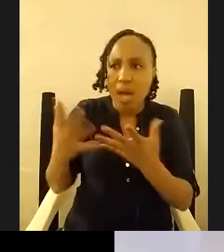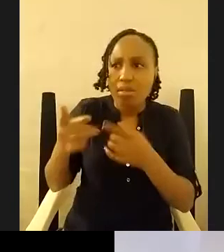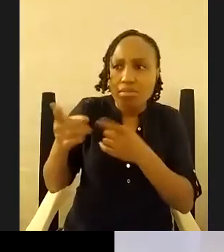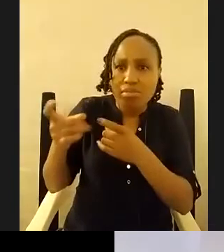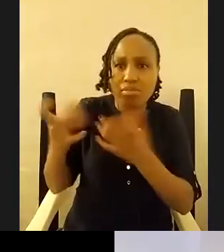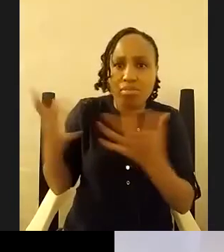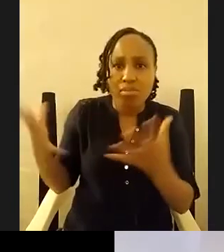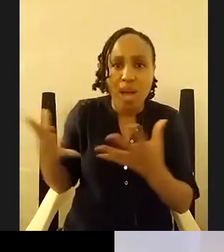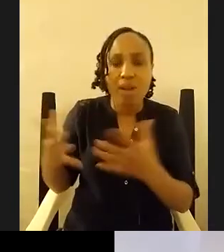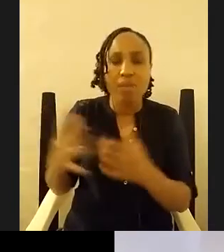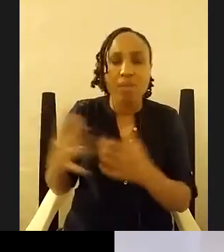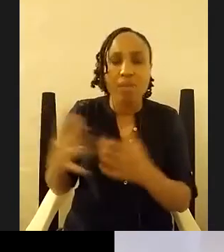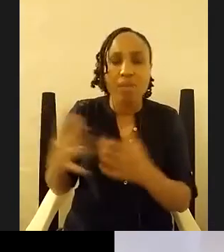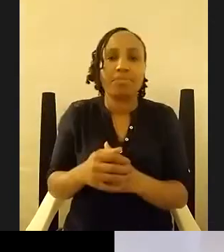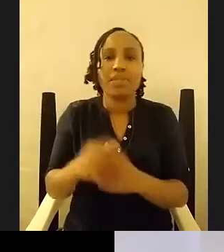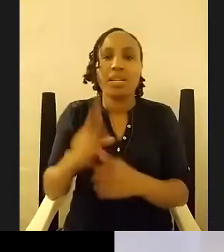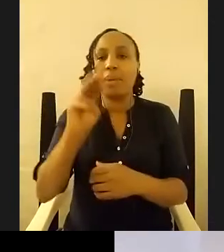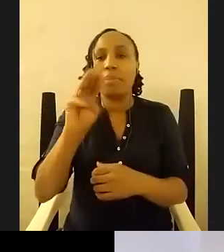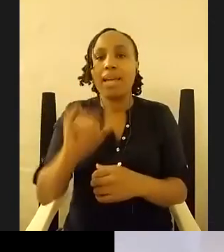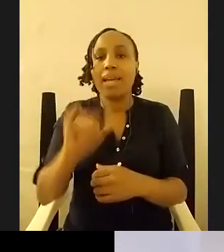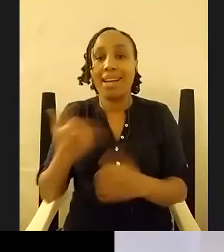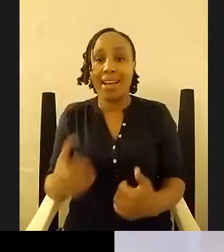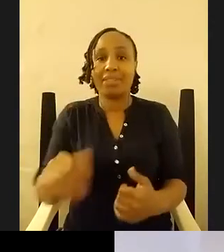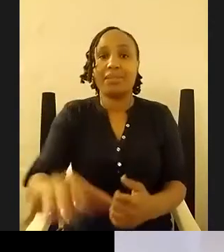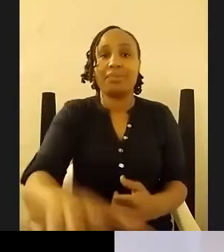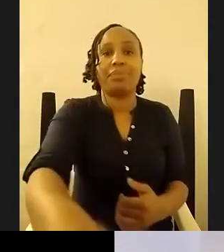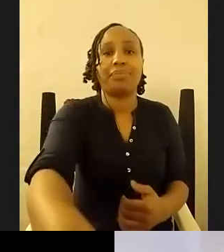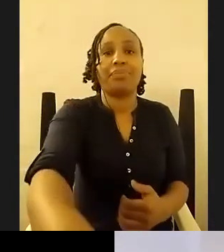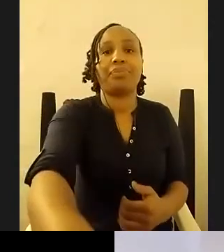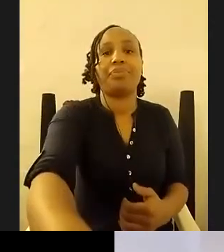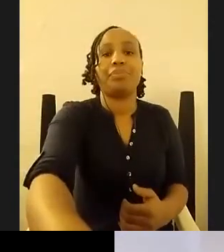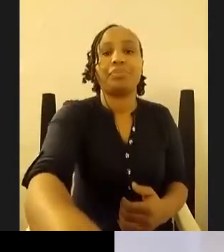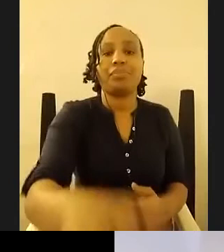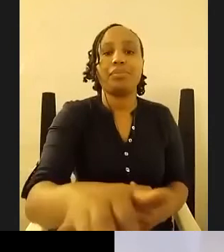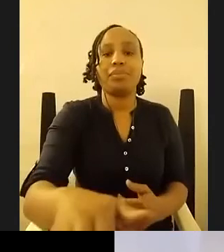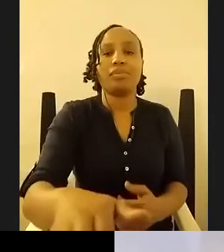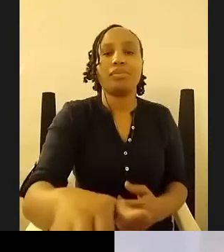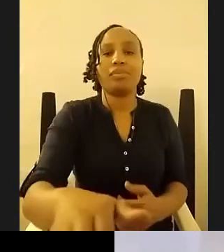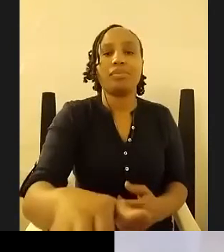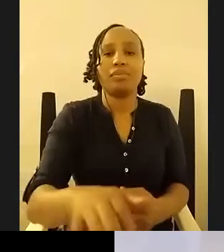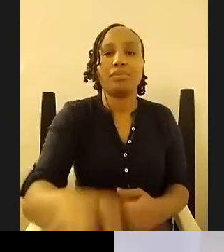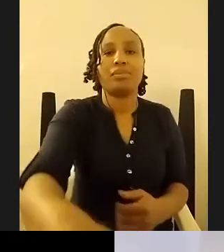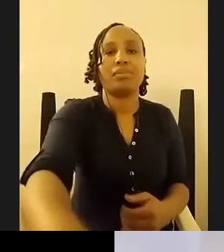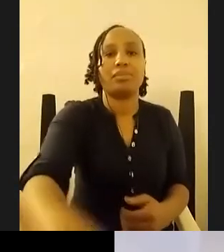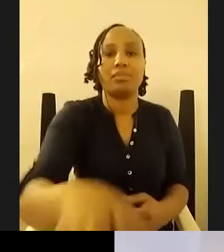some of the sharpest criticisms for literary magazines for our western funded rags